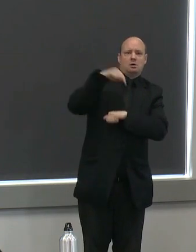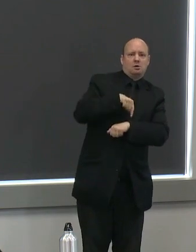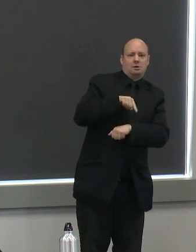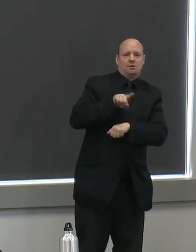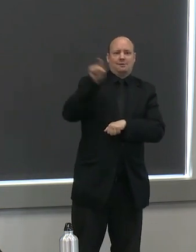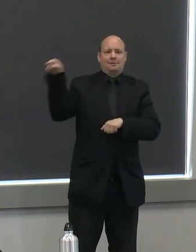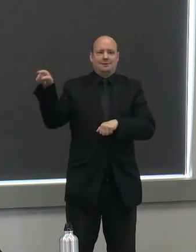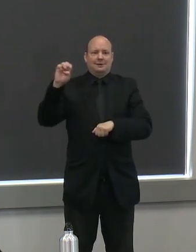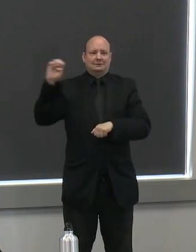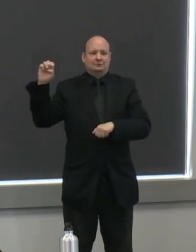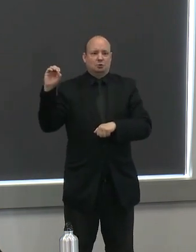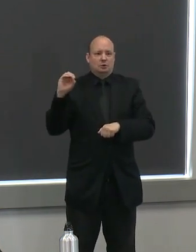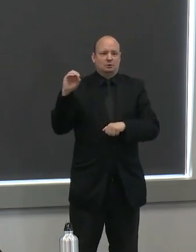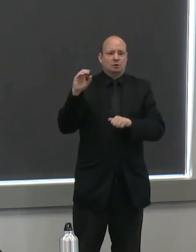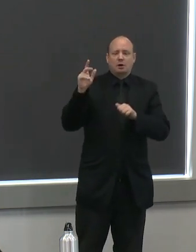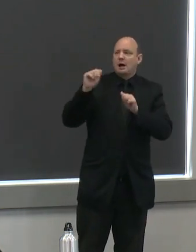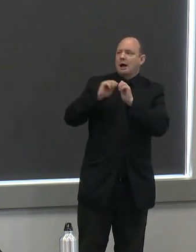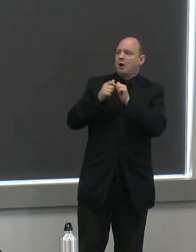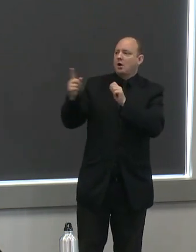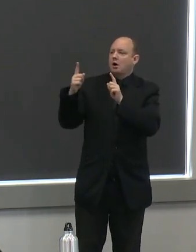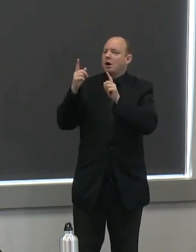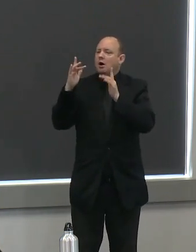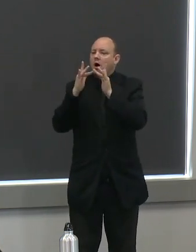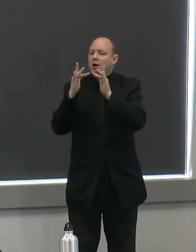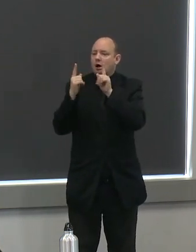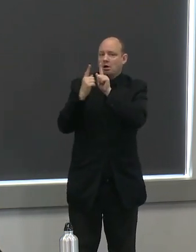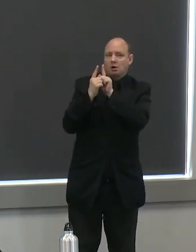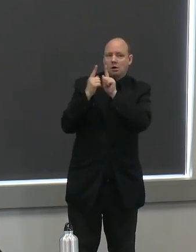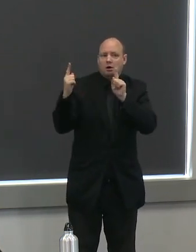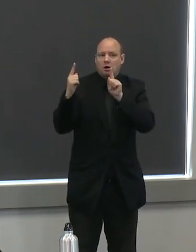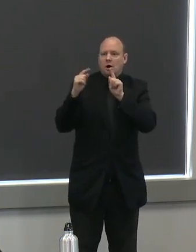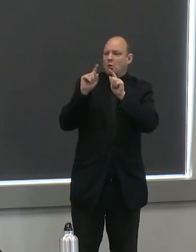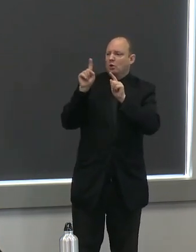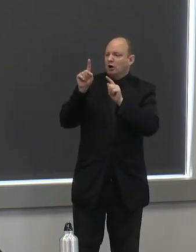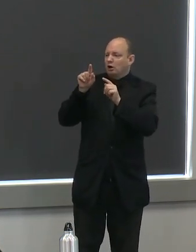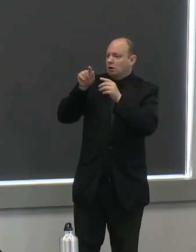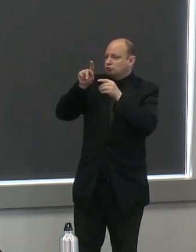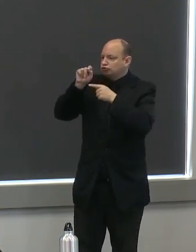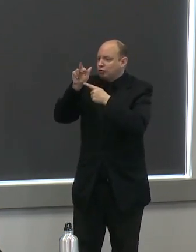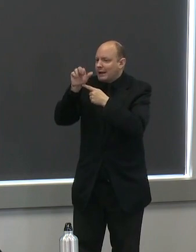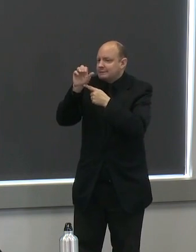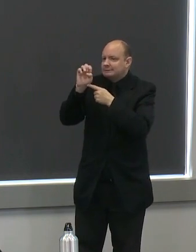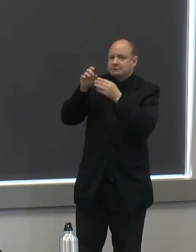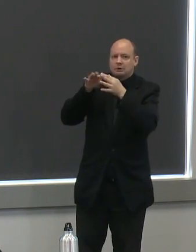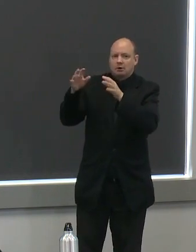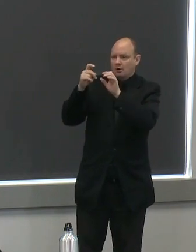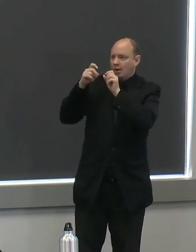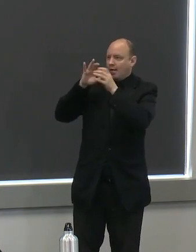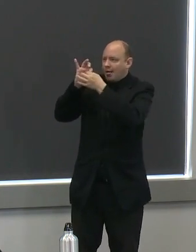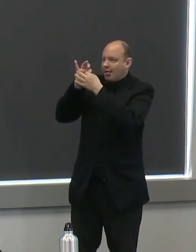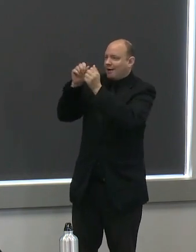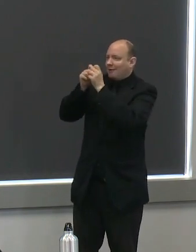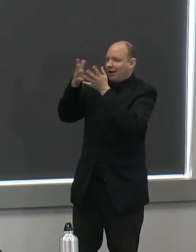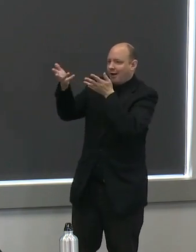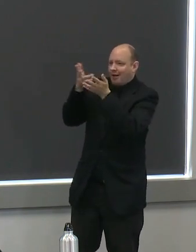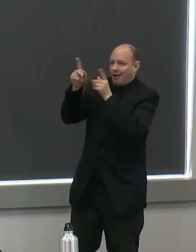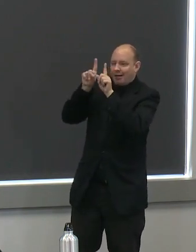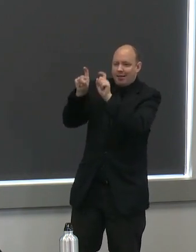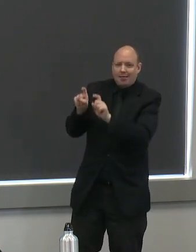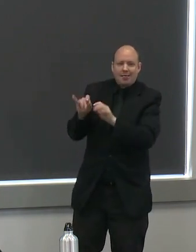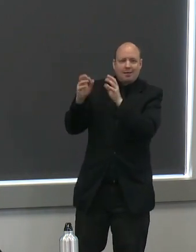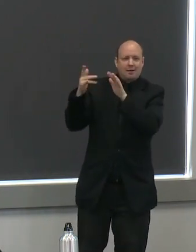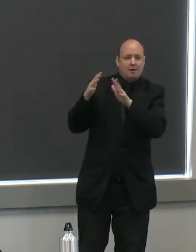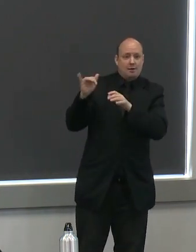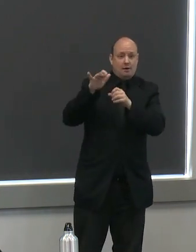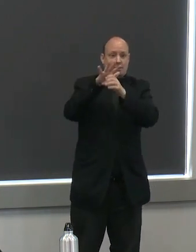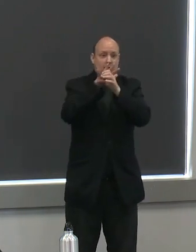tracing and isolation in terms of the sector guidelines my team is meeting with folks